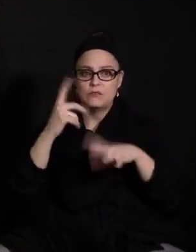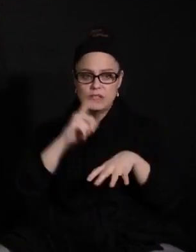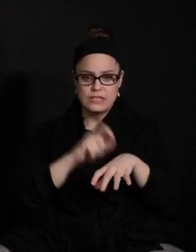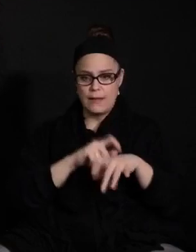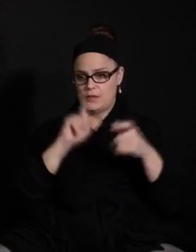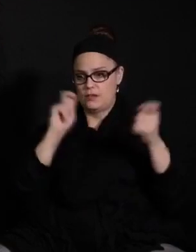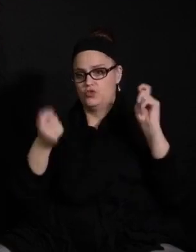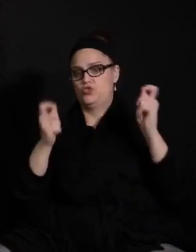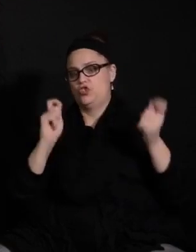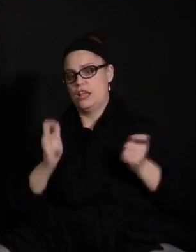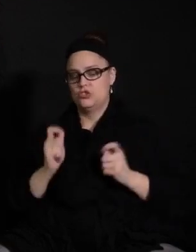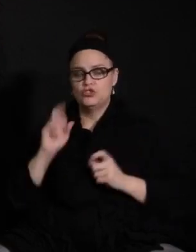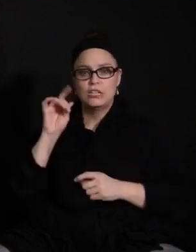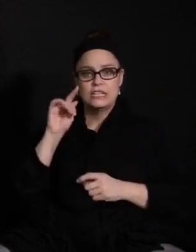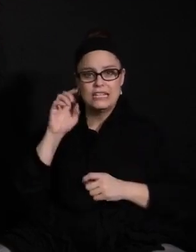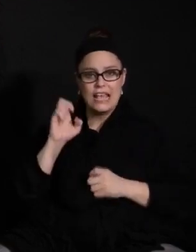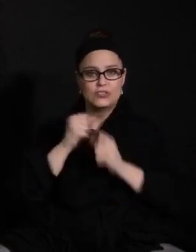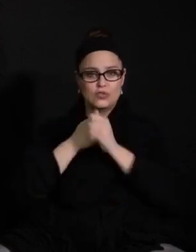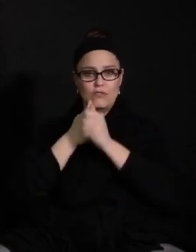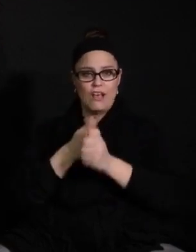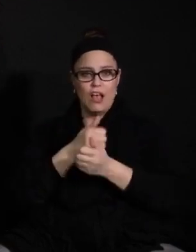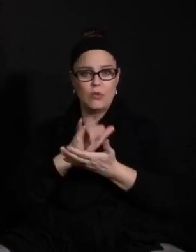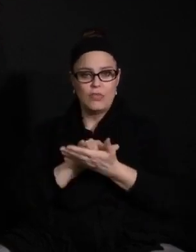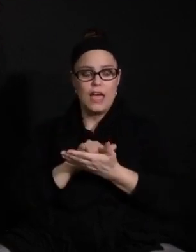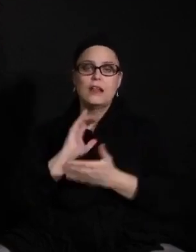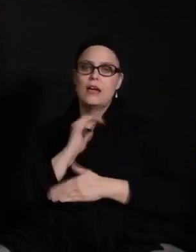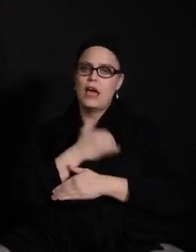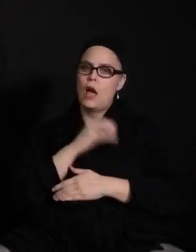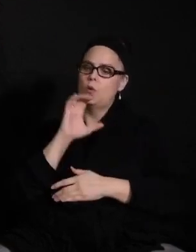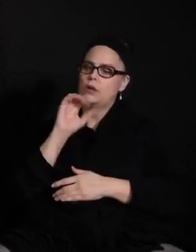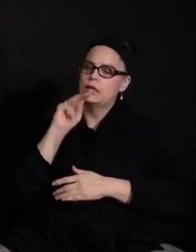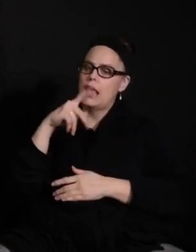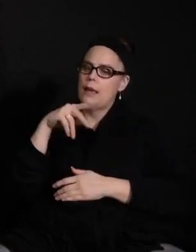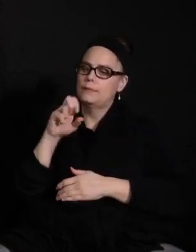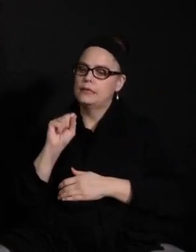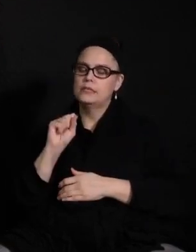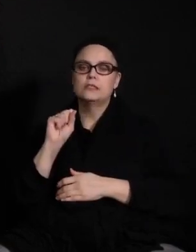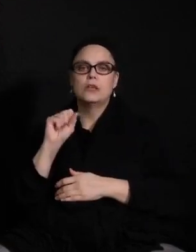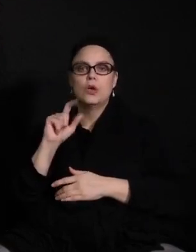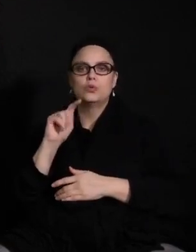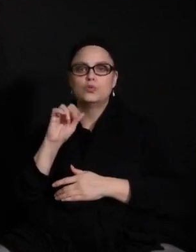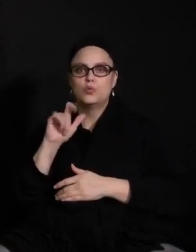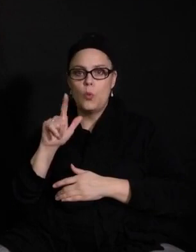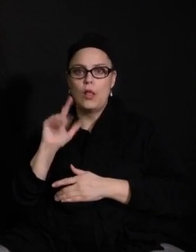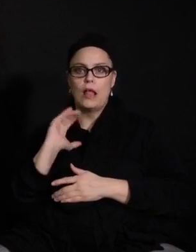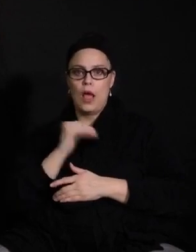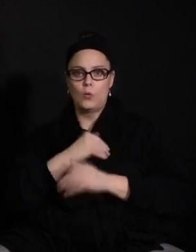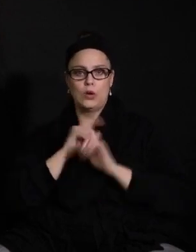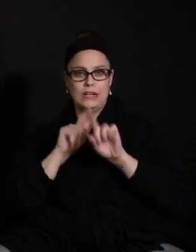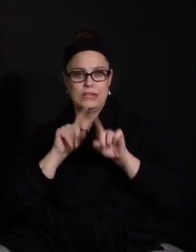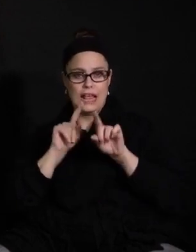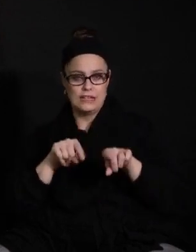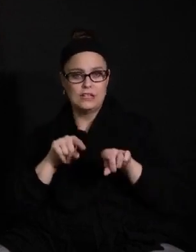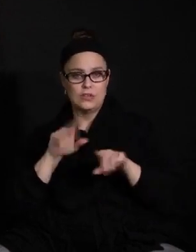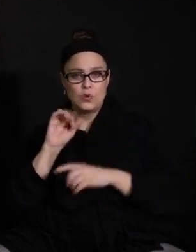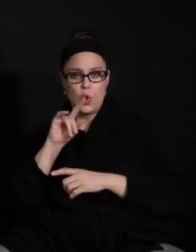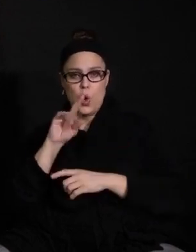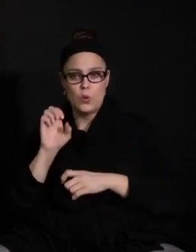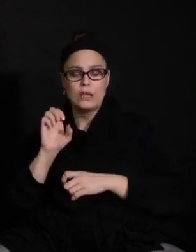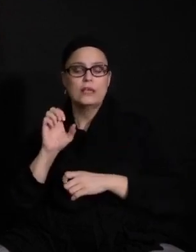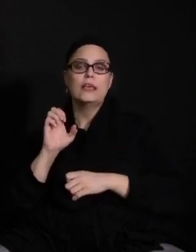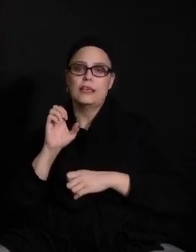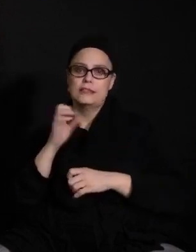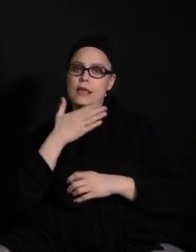then change dates accordingly. Our campus tool, the attendance code, is our most effective way to be able to